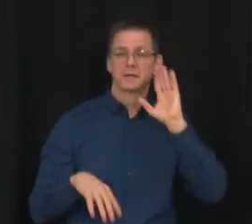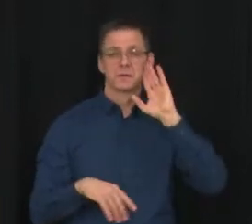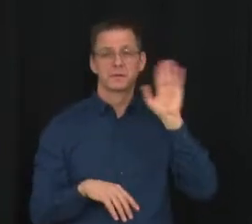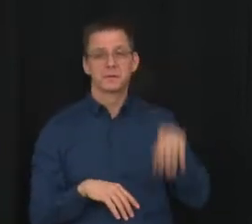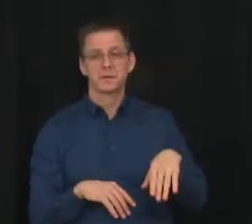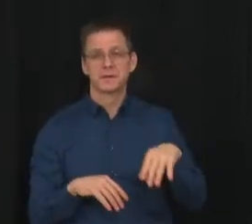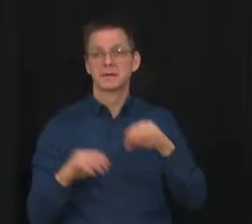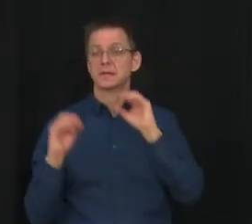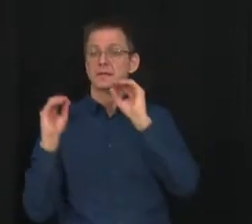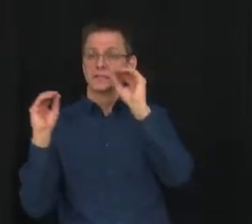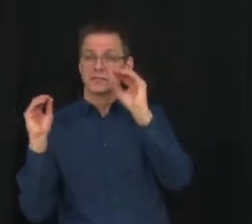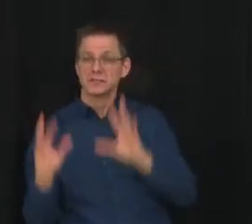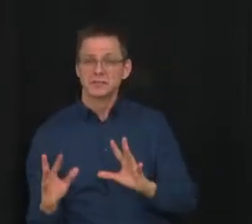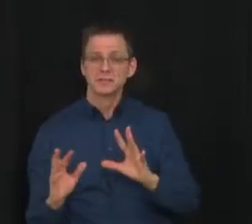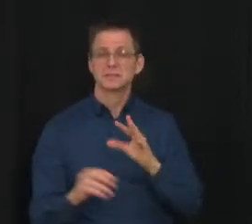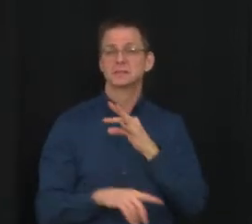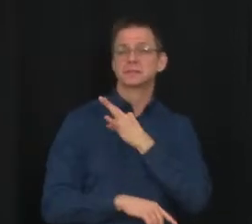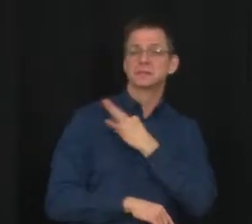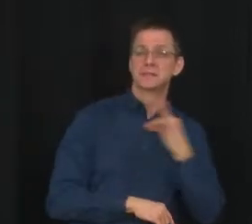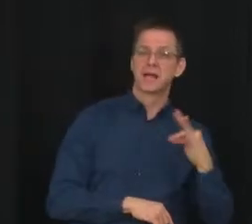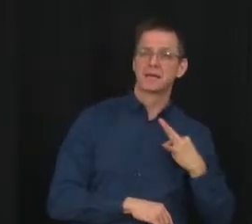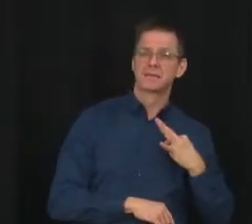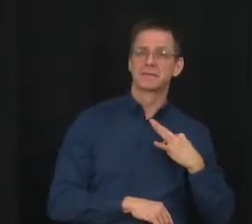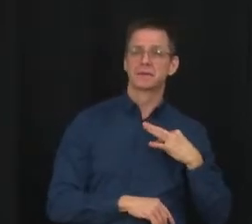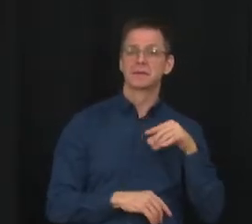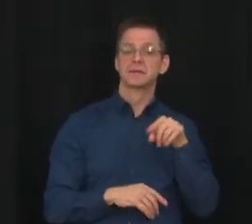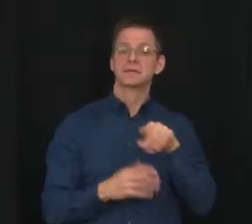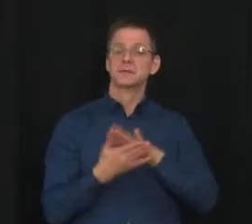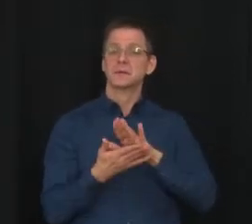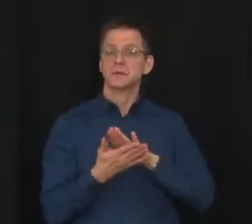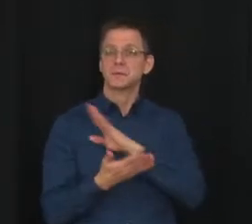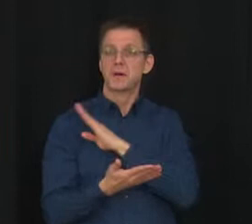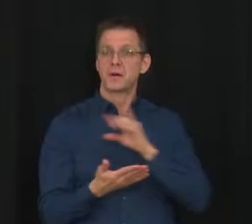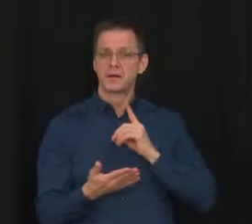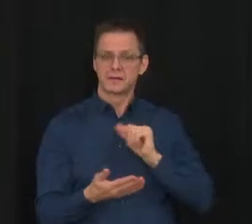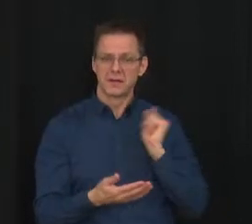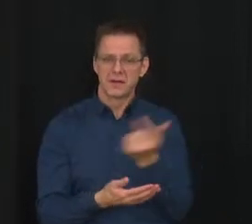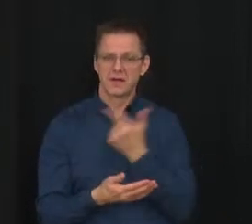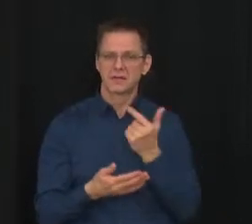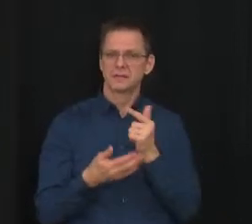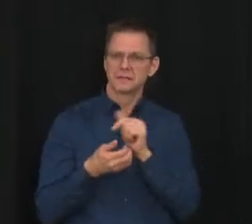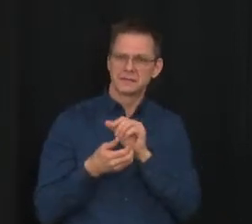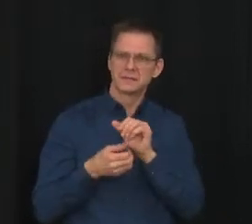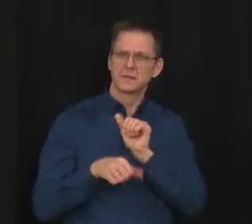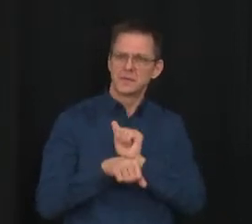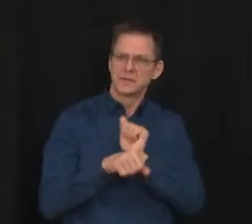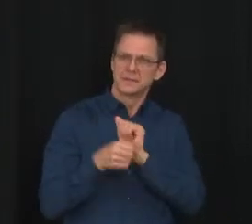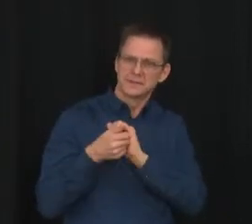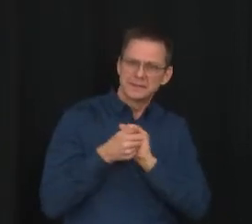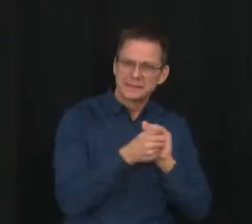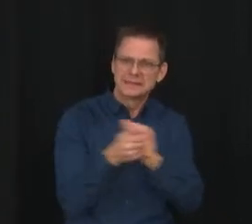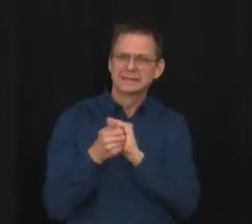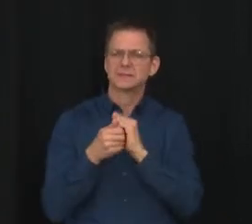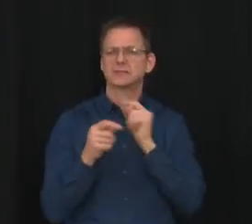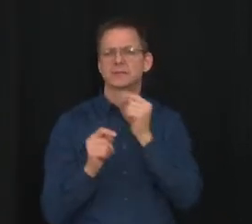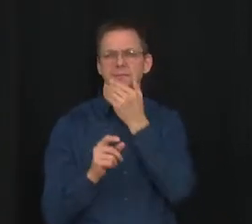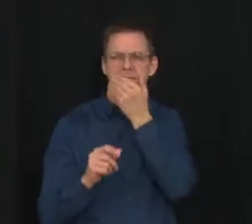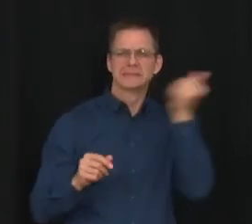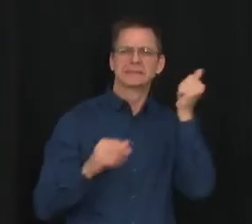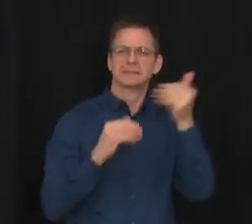nature of the virus required us all to pause and reevaluate the best path forward for the second half of the school year.